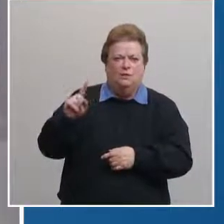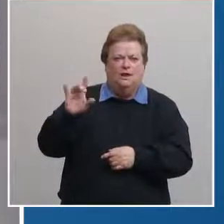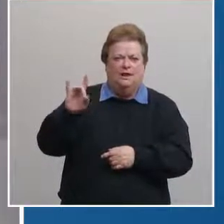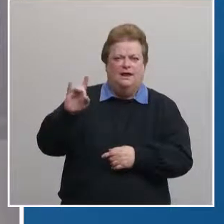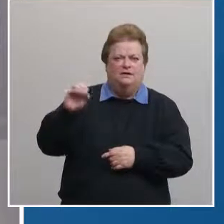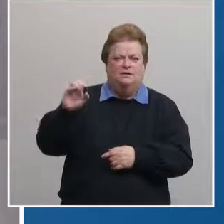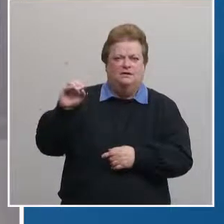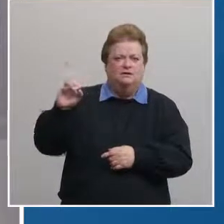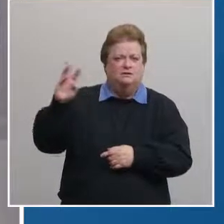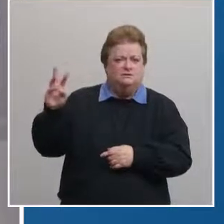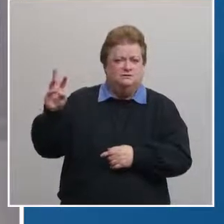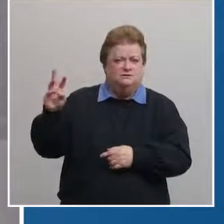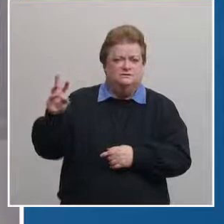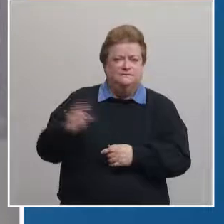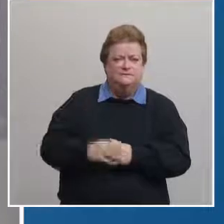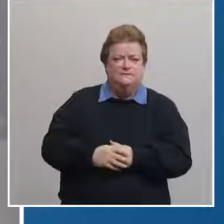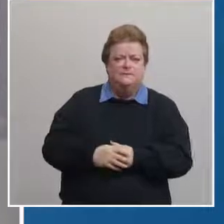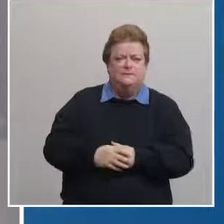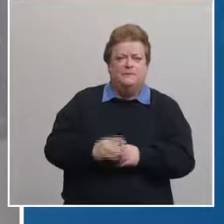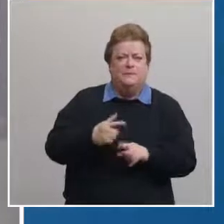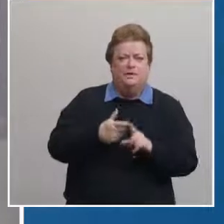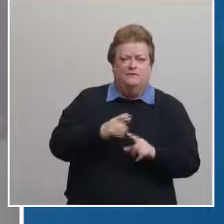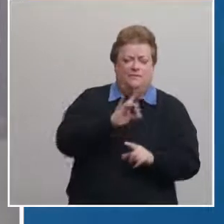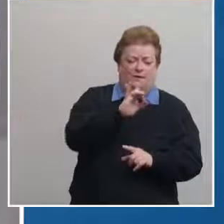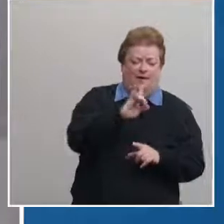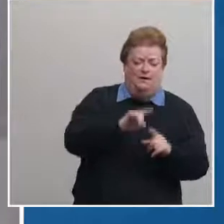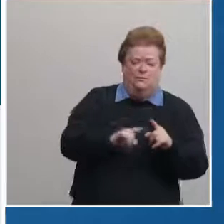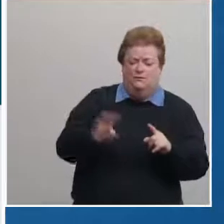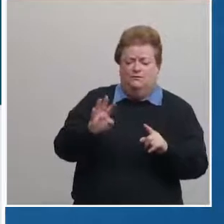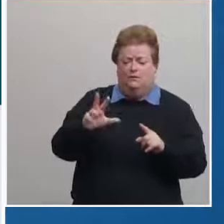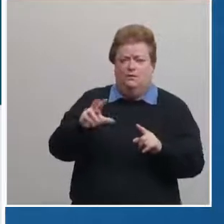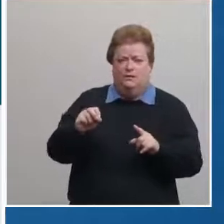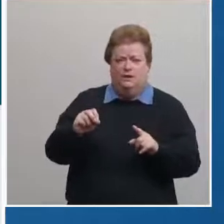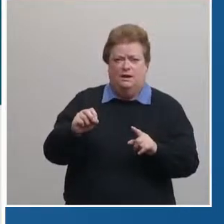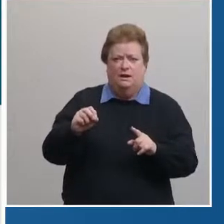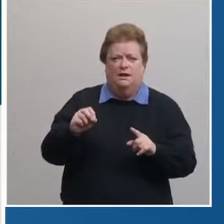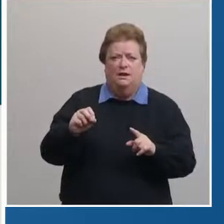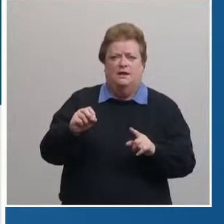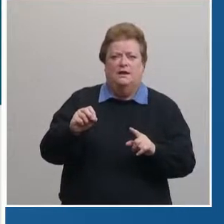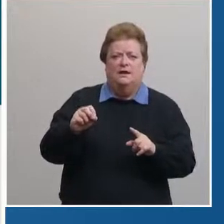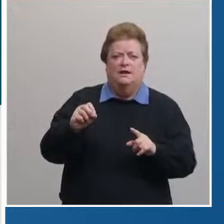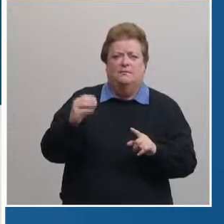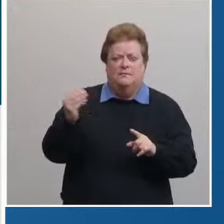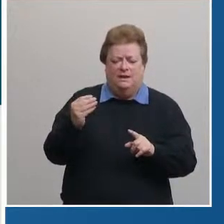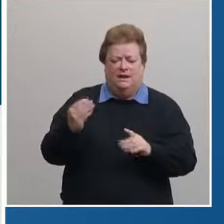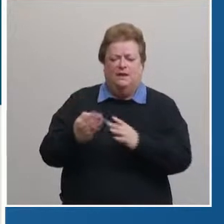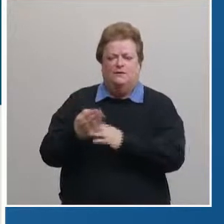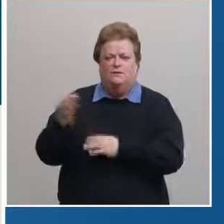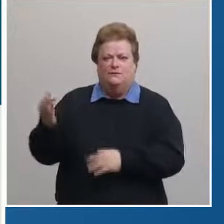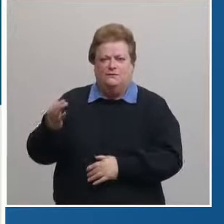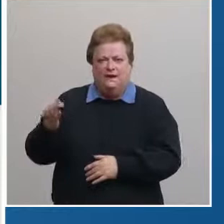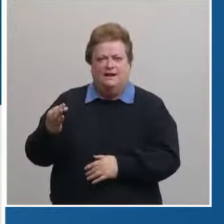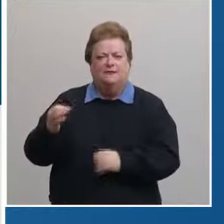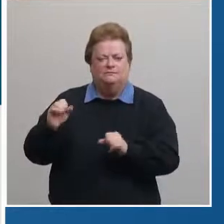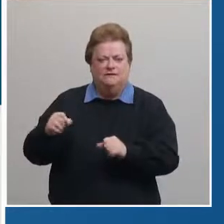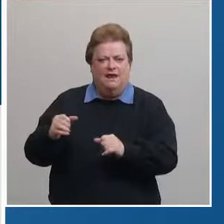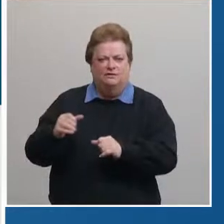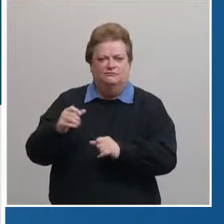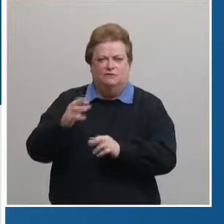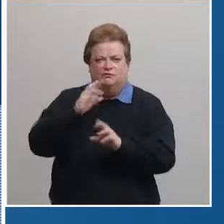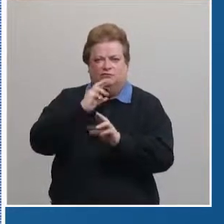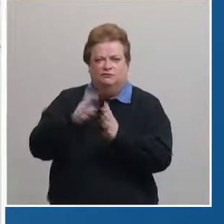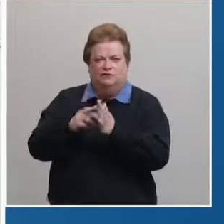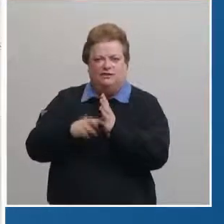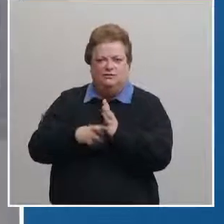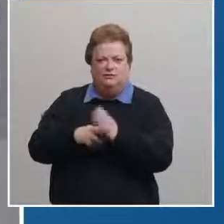8006 from 8 a.m. to 4 30 p.m. Monday through Friday to register I